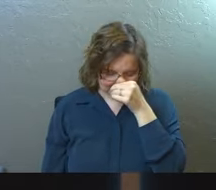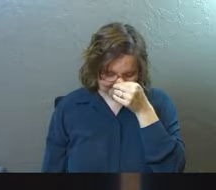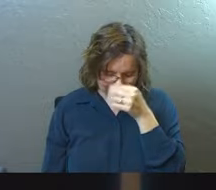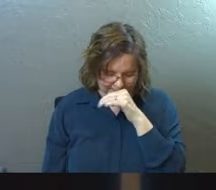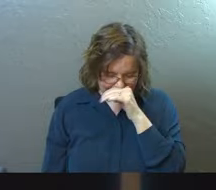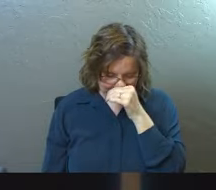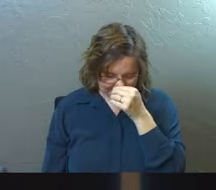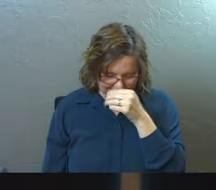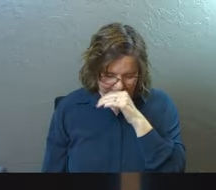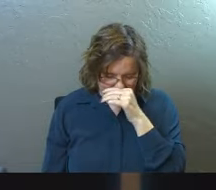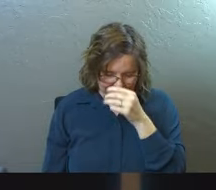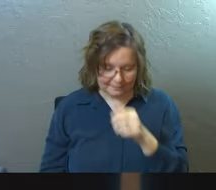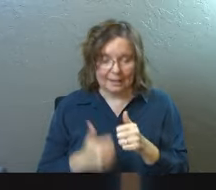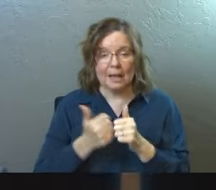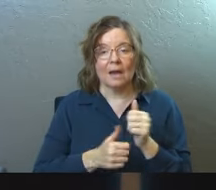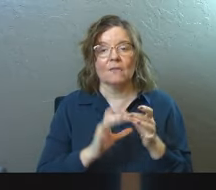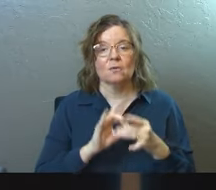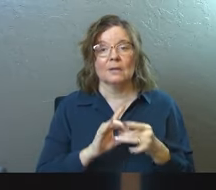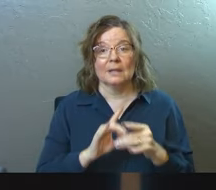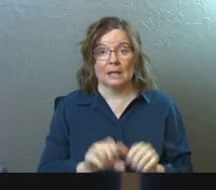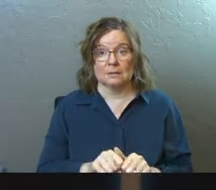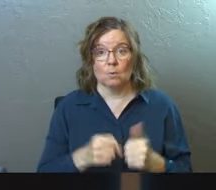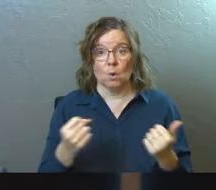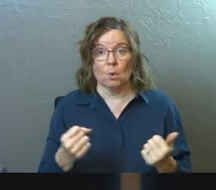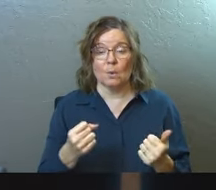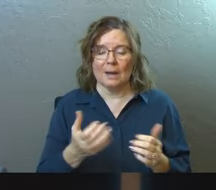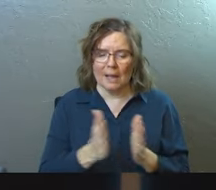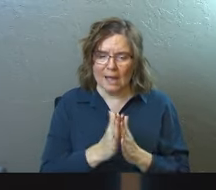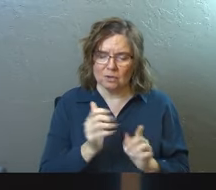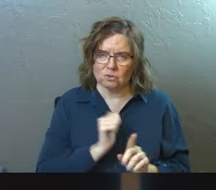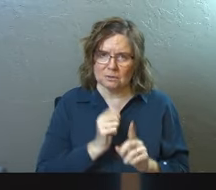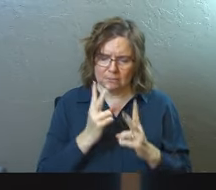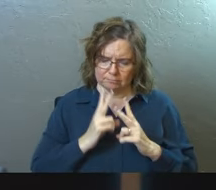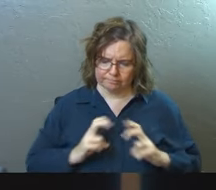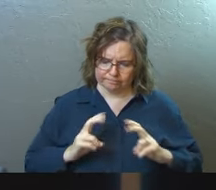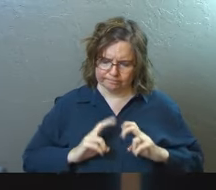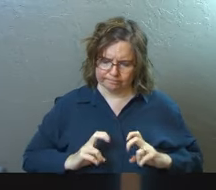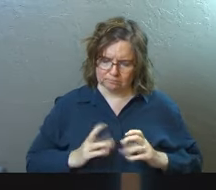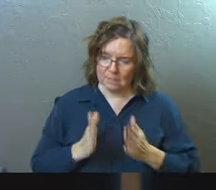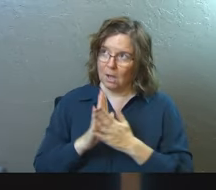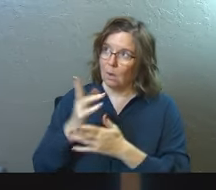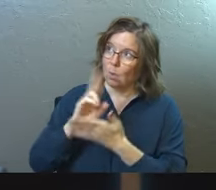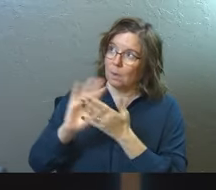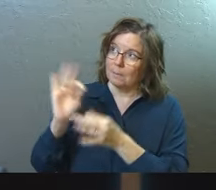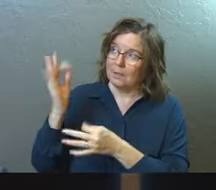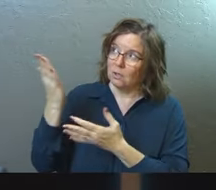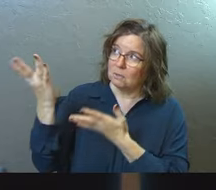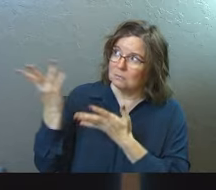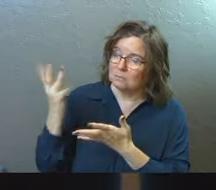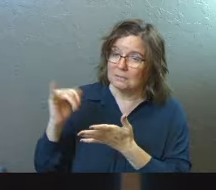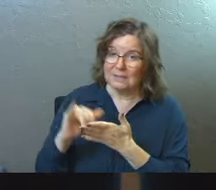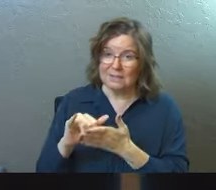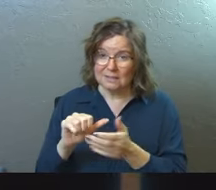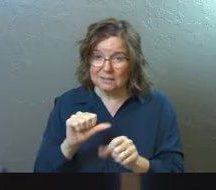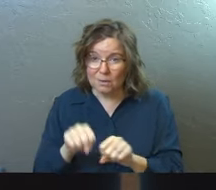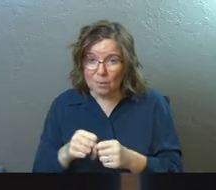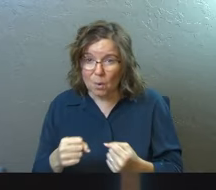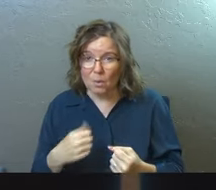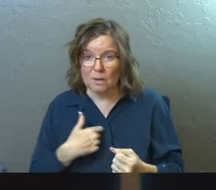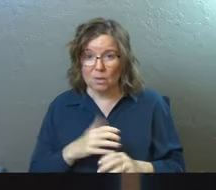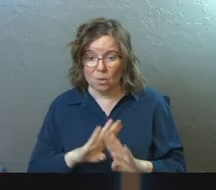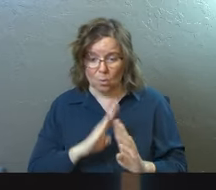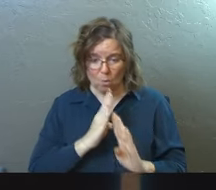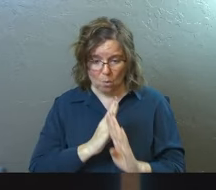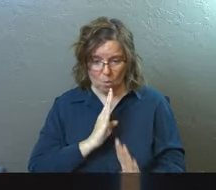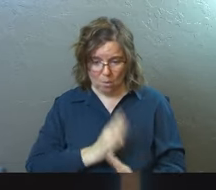Every relationship you've got in your life right now that's broken ask yourself ask the Holy Spirit this morning is the brokenness is